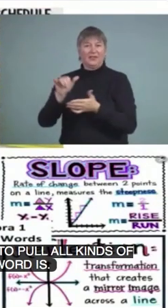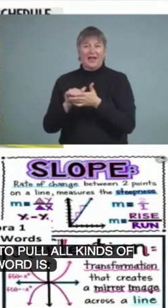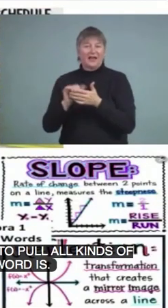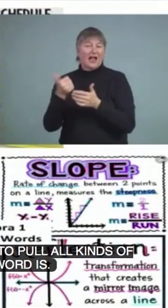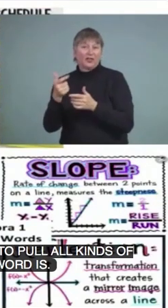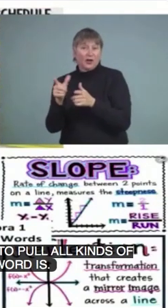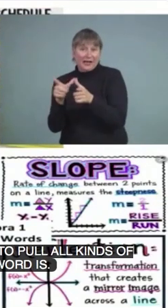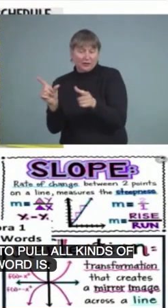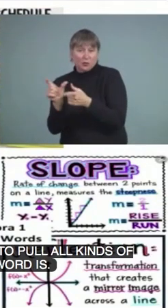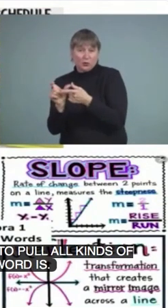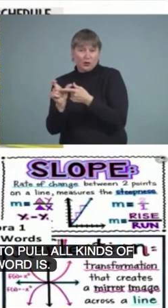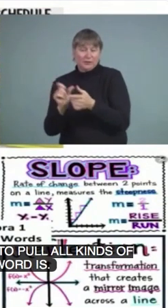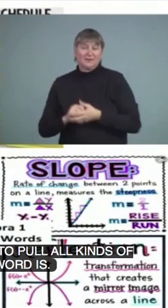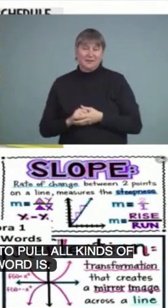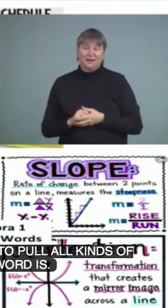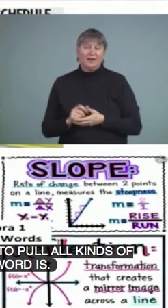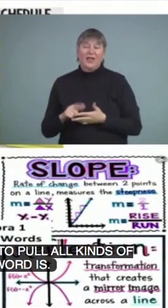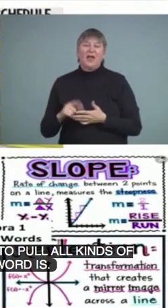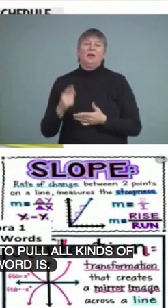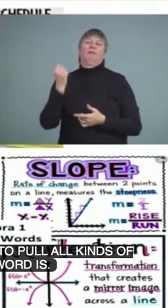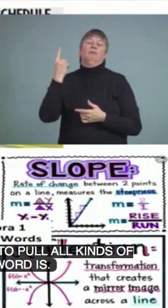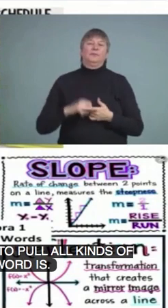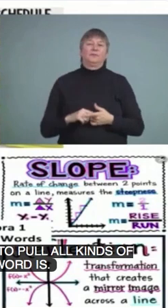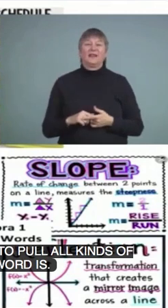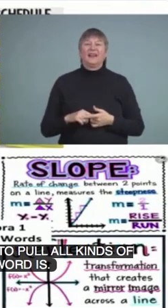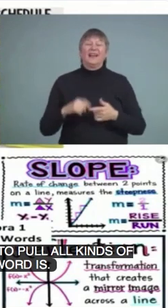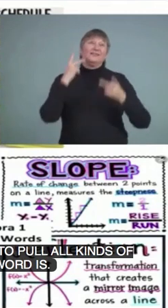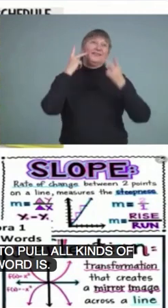Visuals, visuals, visuals on the wall everywhere.